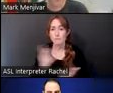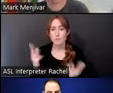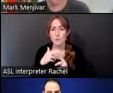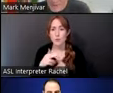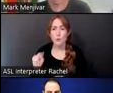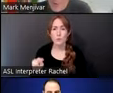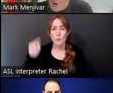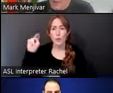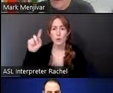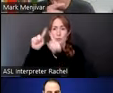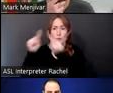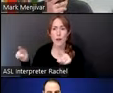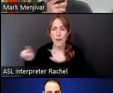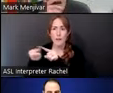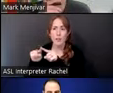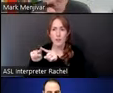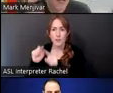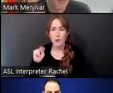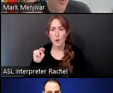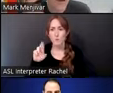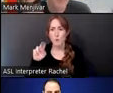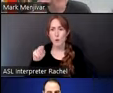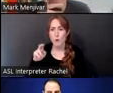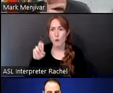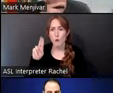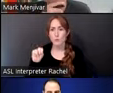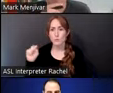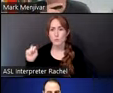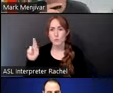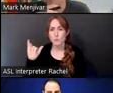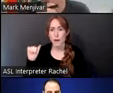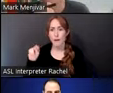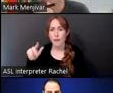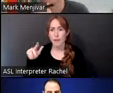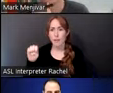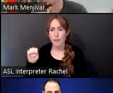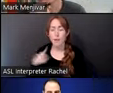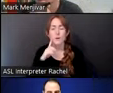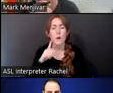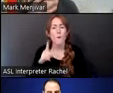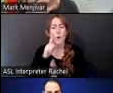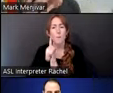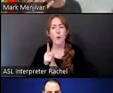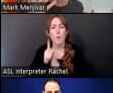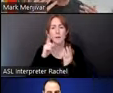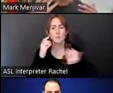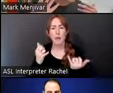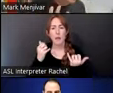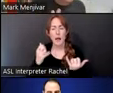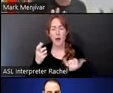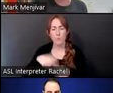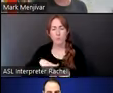Triangle. And for a moment, I want to invite you to kind of rewind in your brain back to 2014 to think about what was